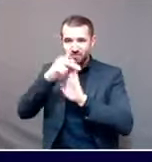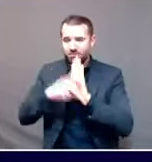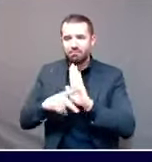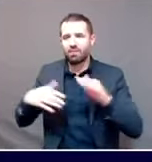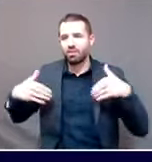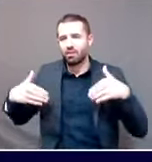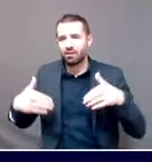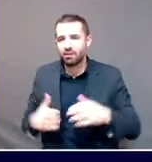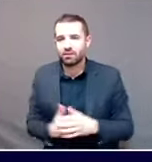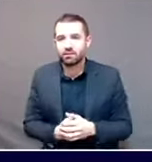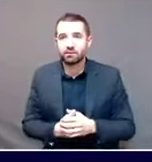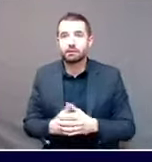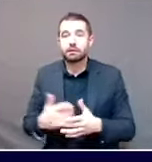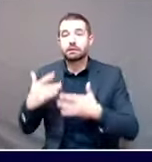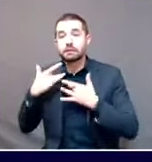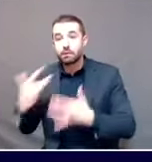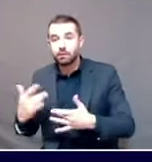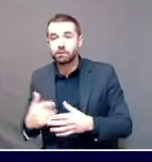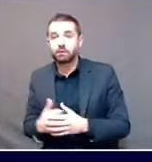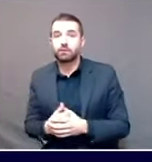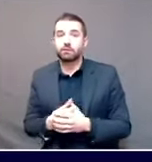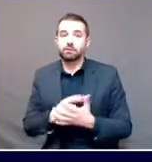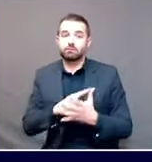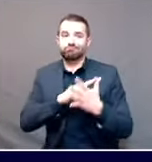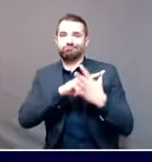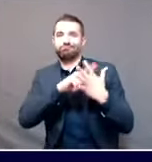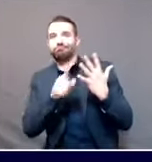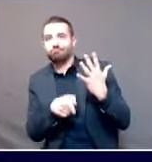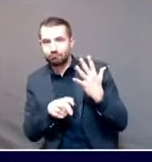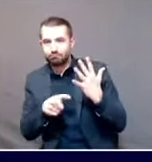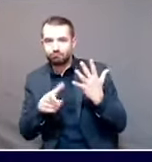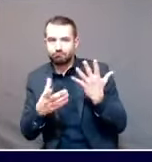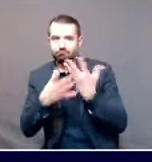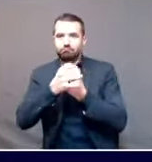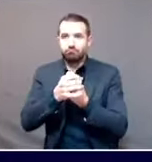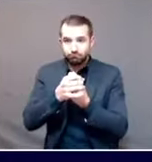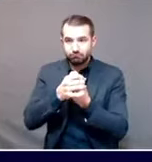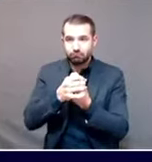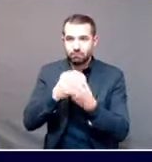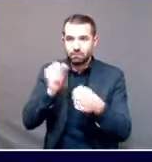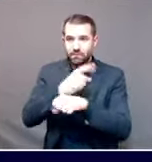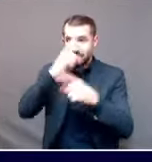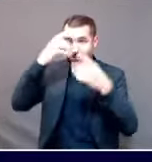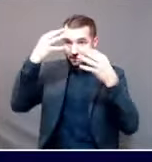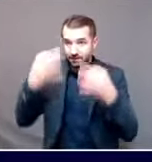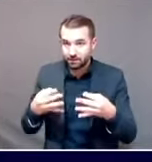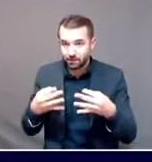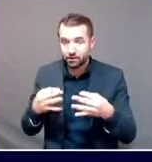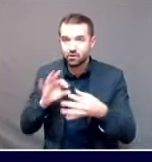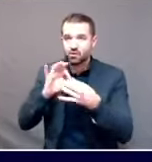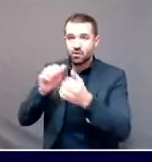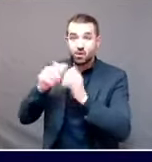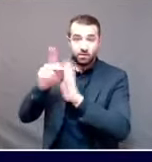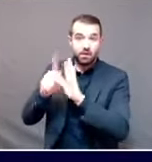a constellation of factors that we look to, to make these very difficult policy decisions. Thank you.